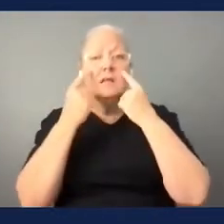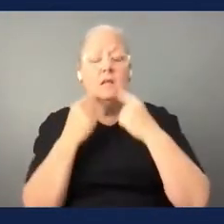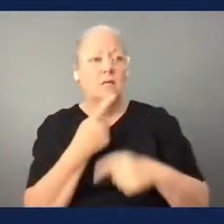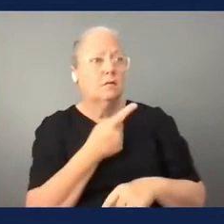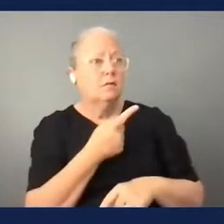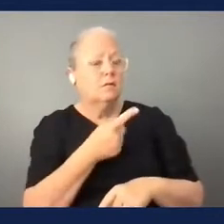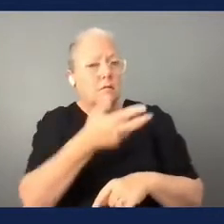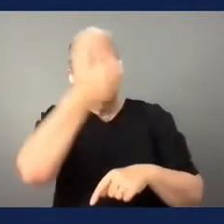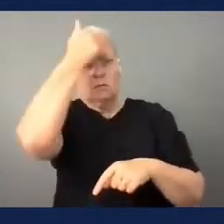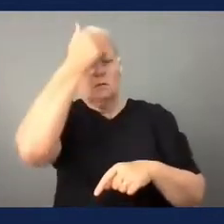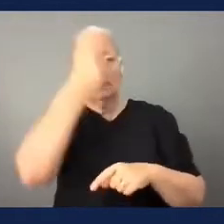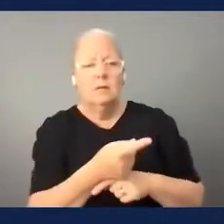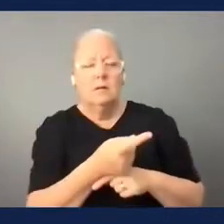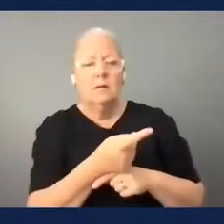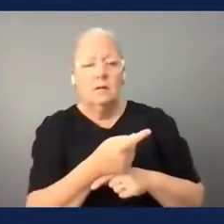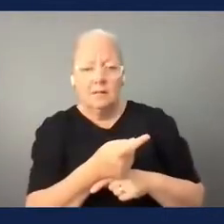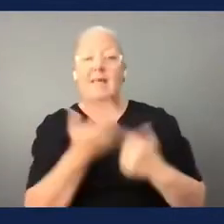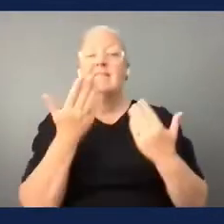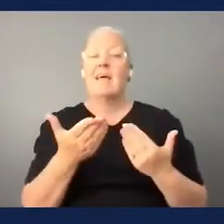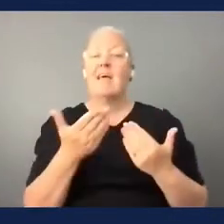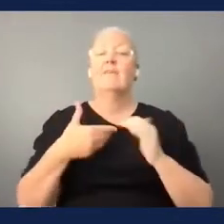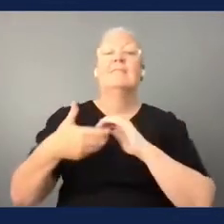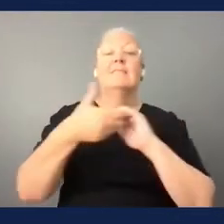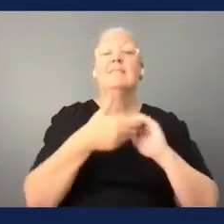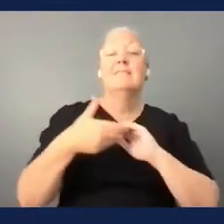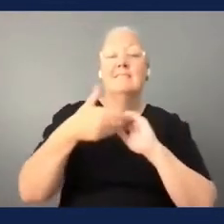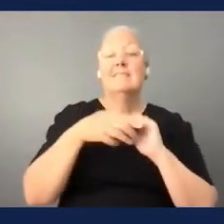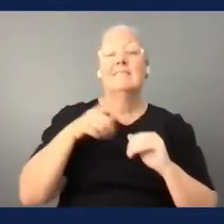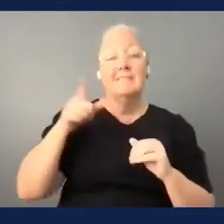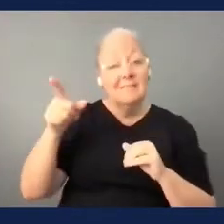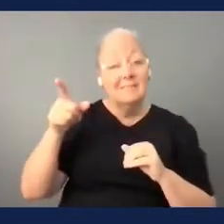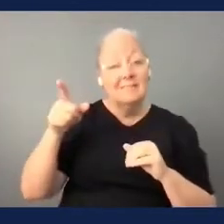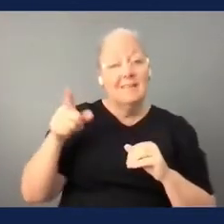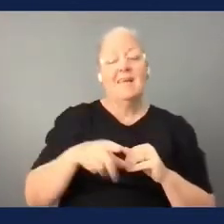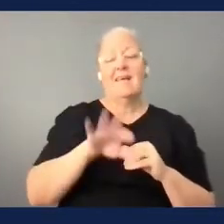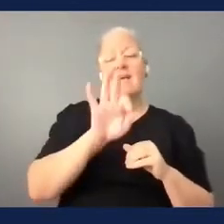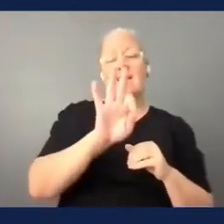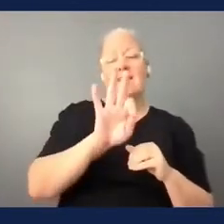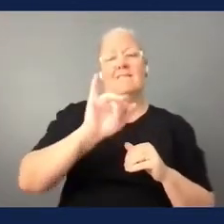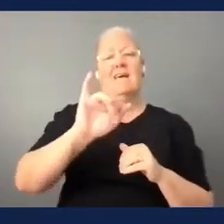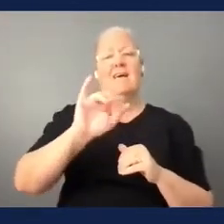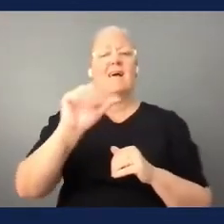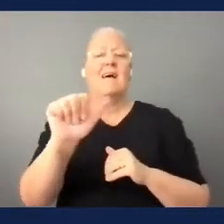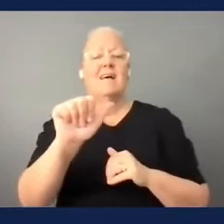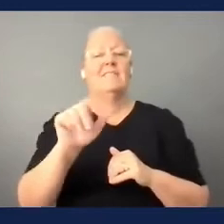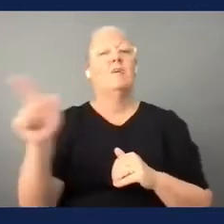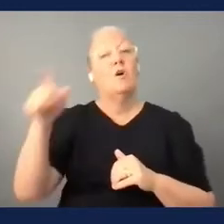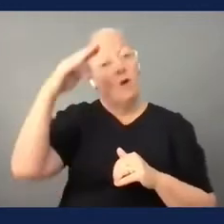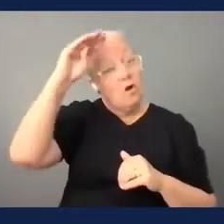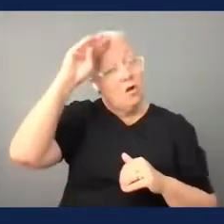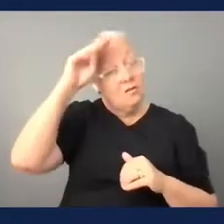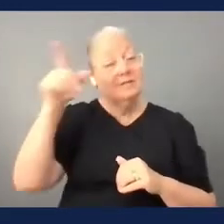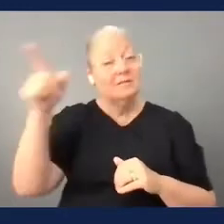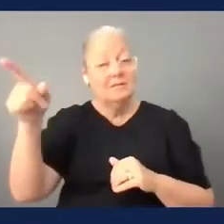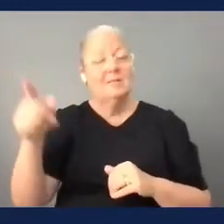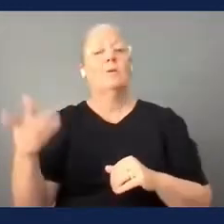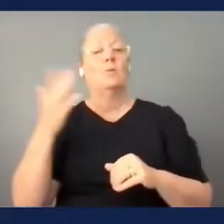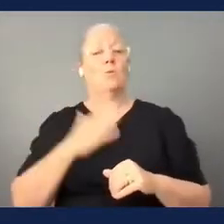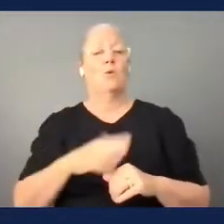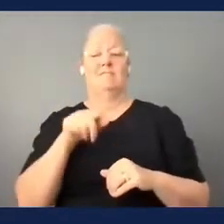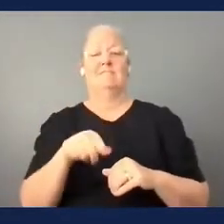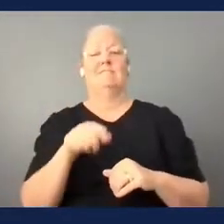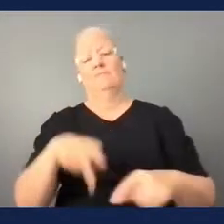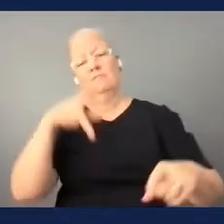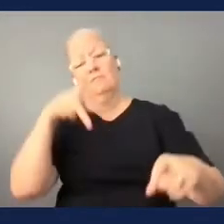now with the football association of ireland and the fai okay so their goal is to launch this for all semi-professional